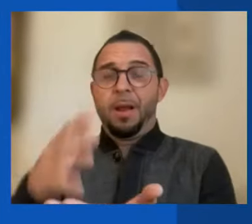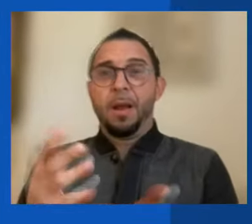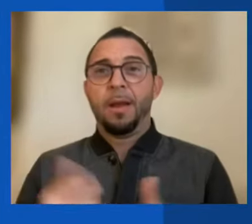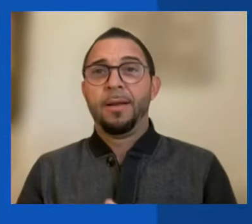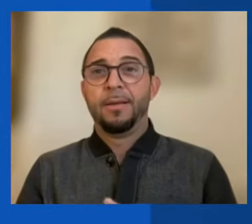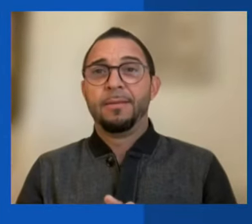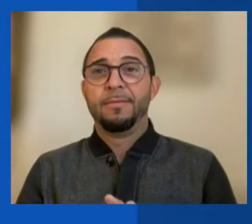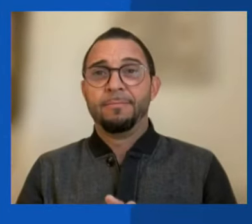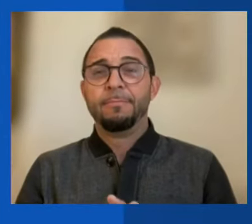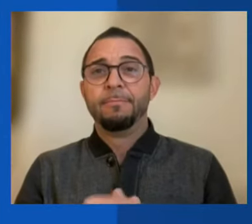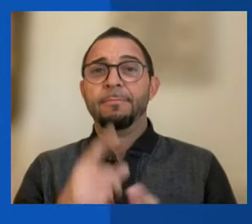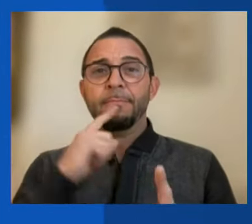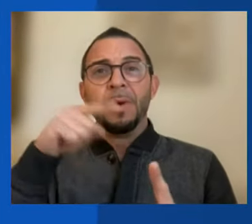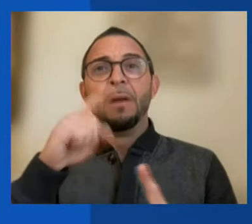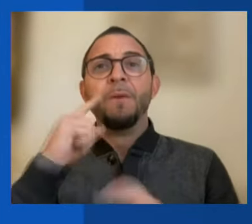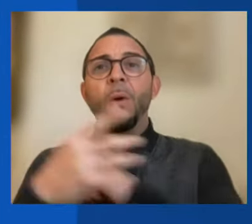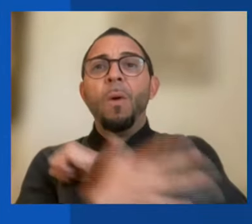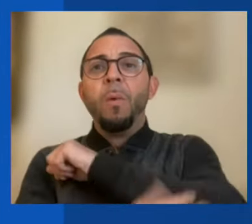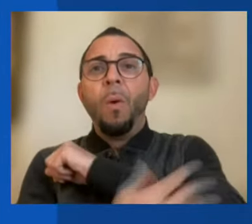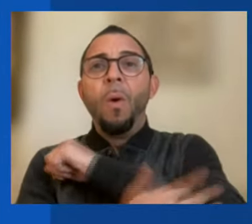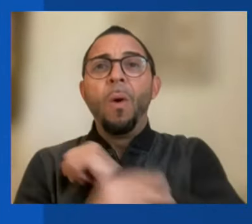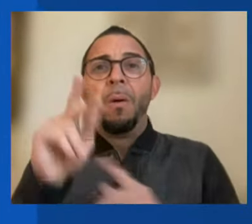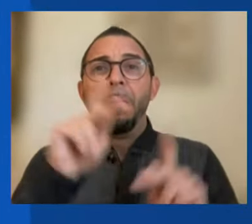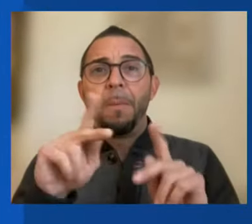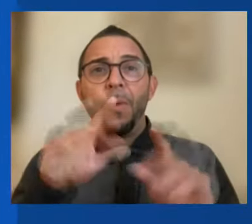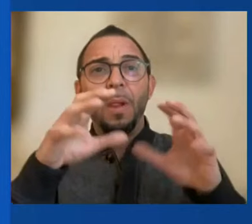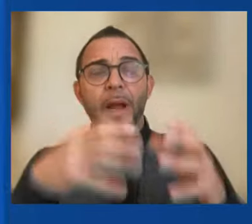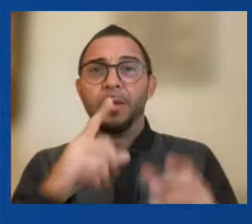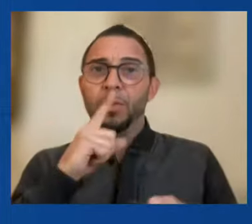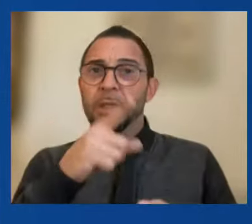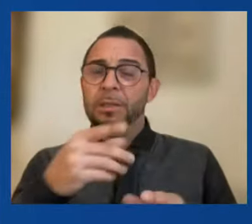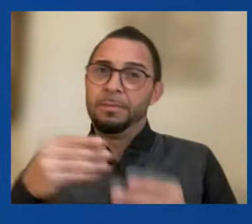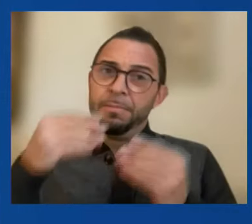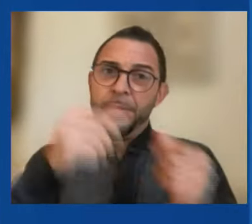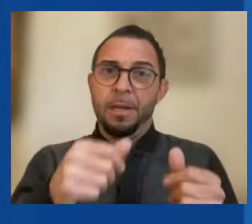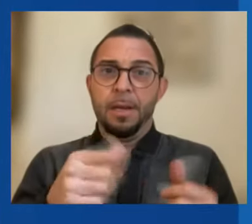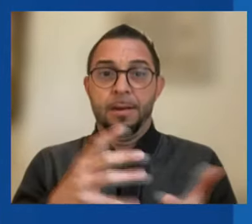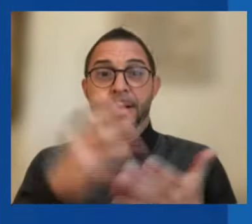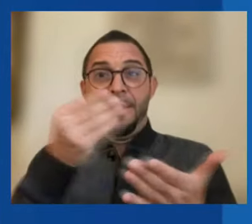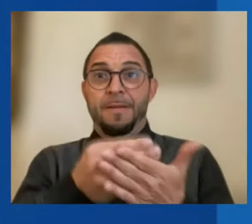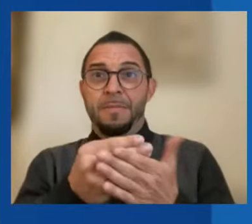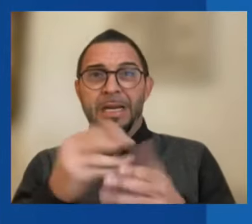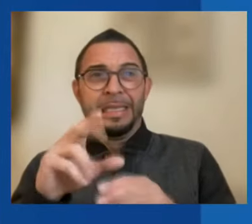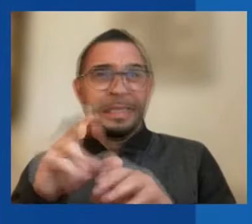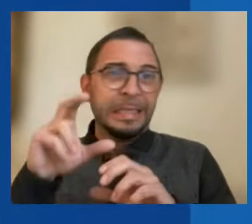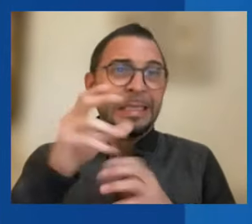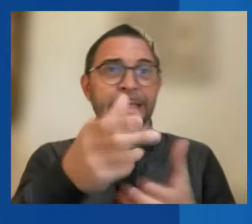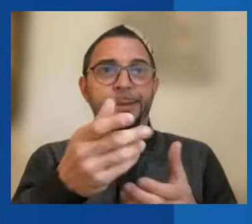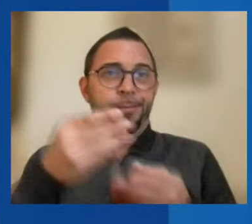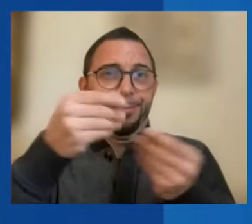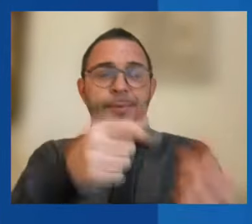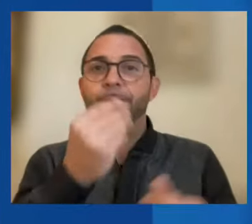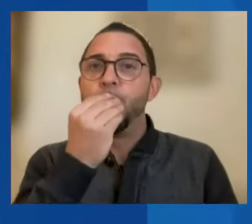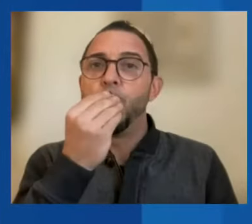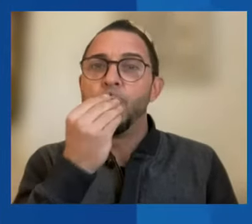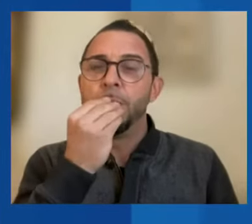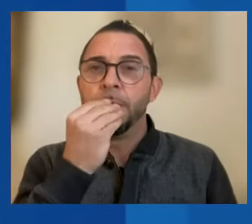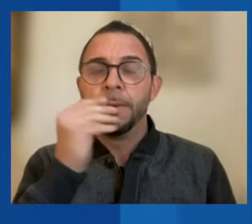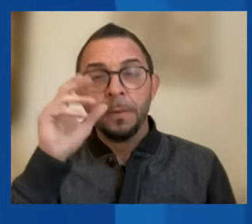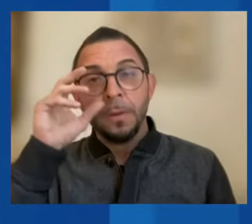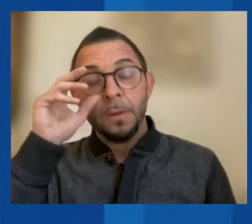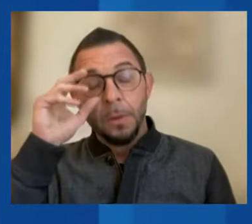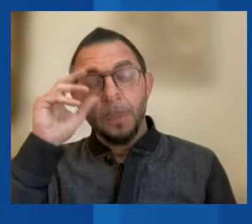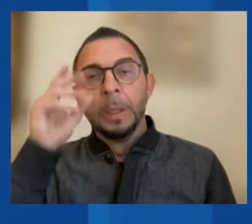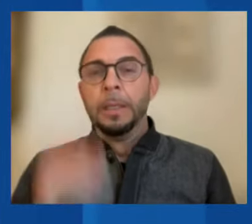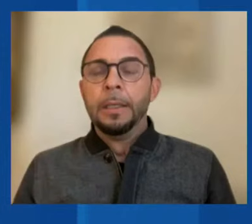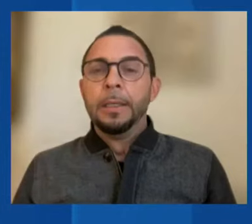poor populations who spend a larger share of their income on food. The multilateral development